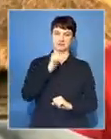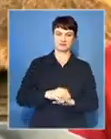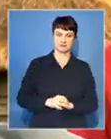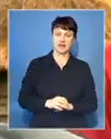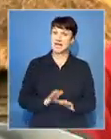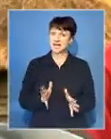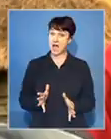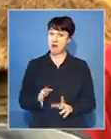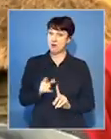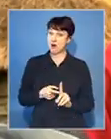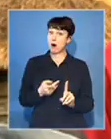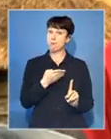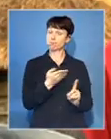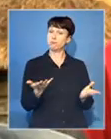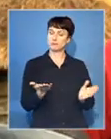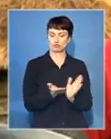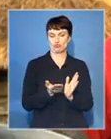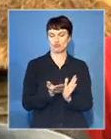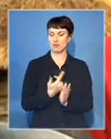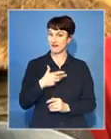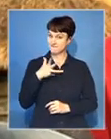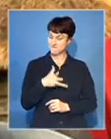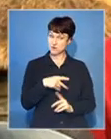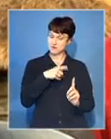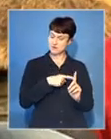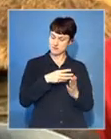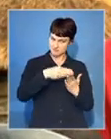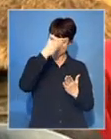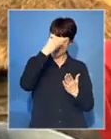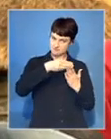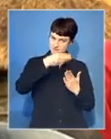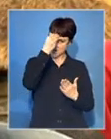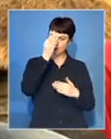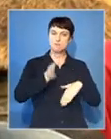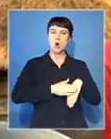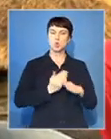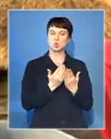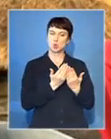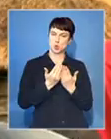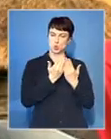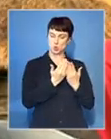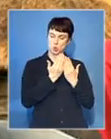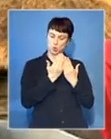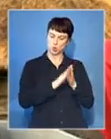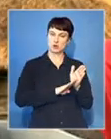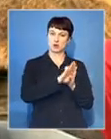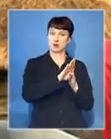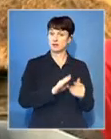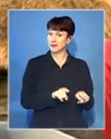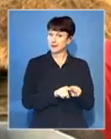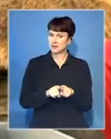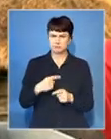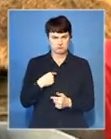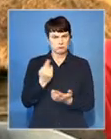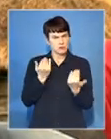Right now he's at school. We want him to go through normal school life. Of course, we